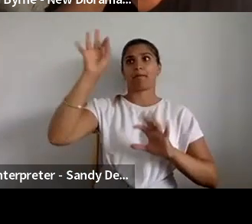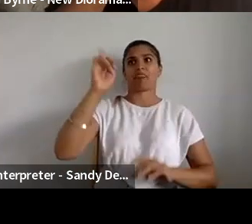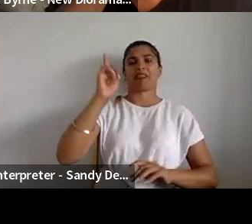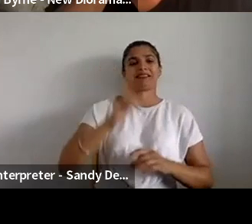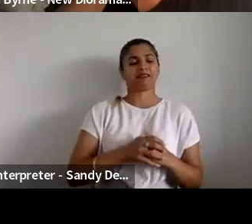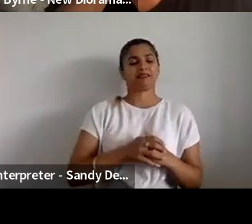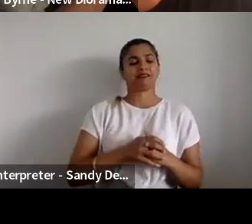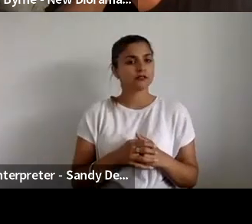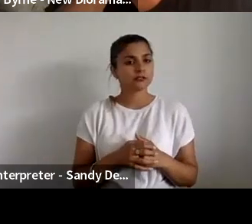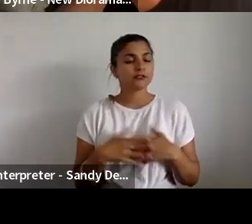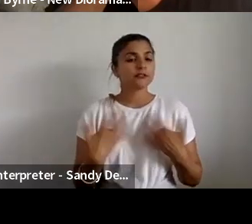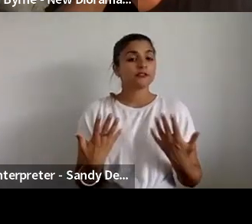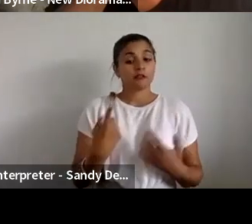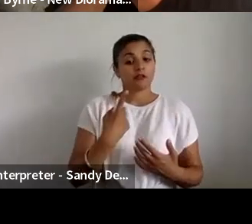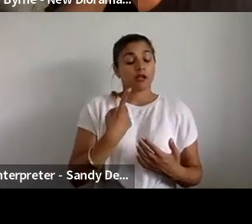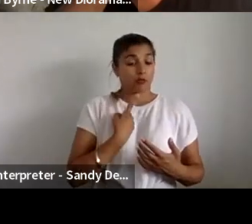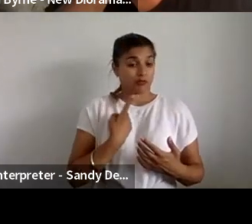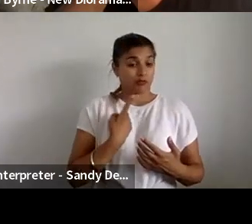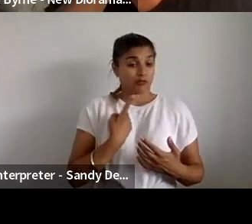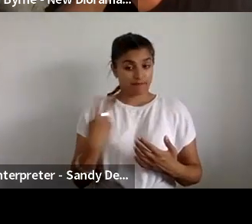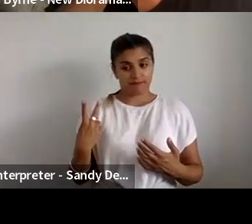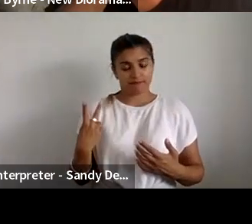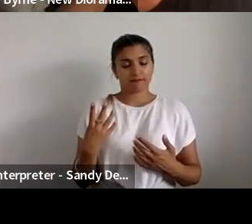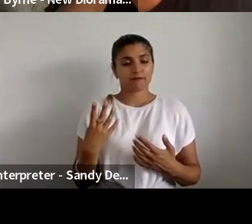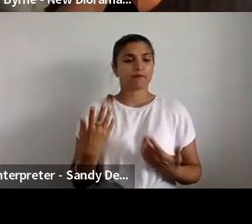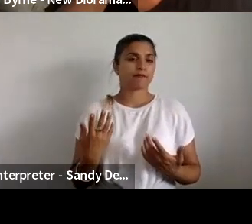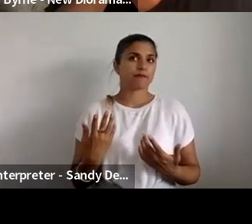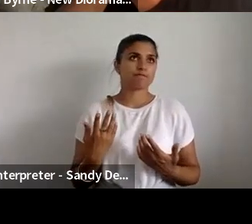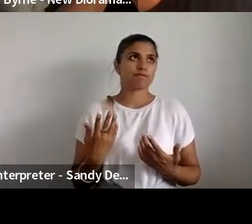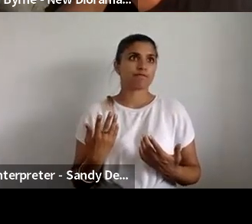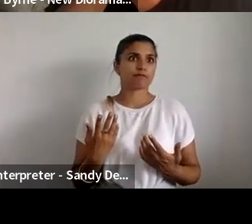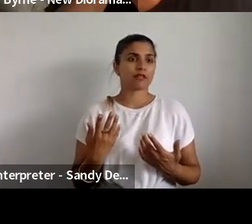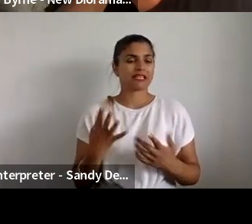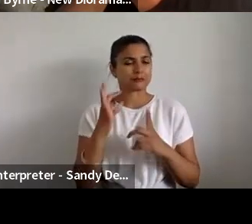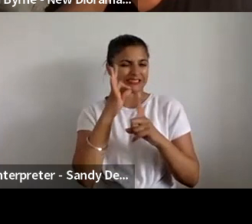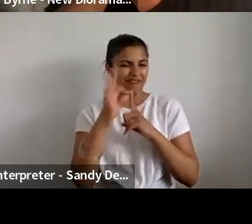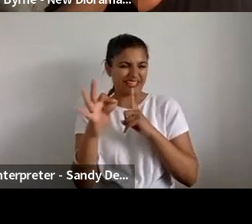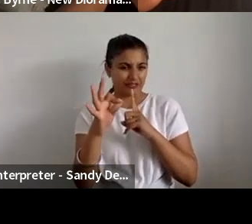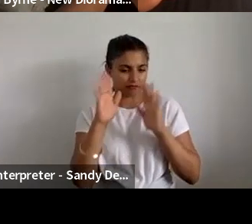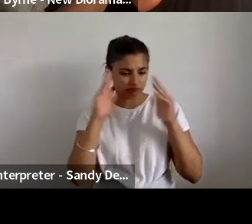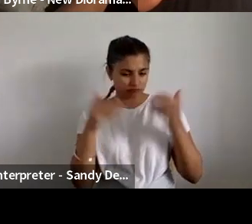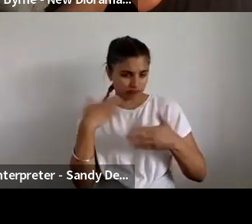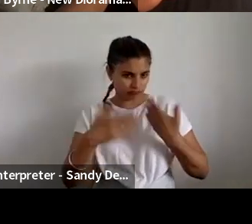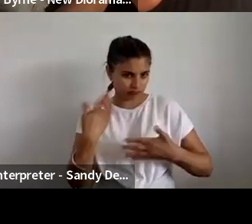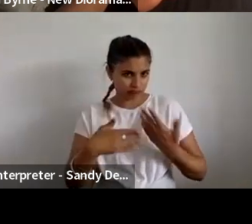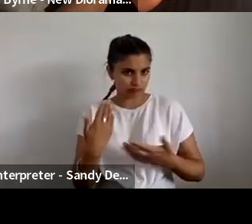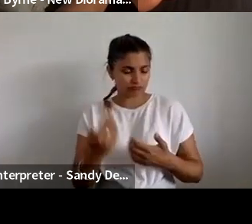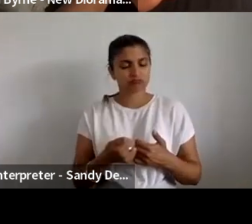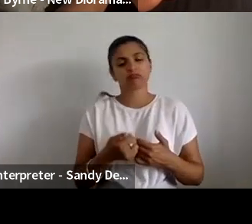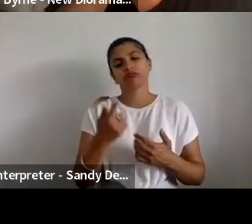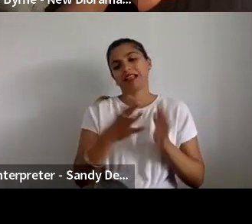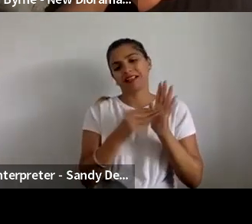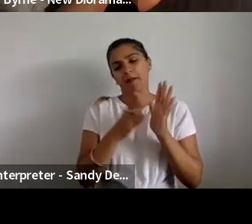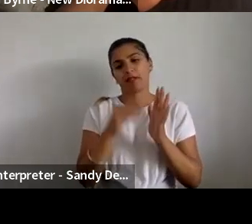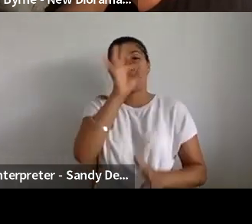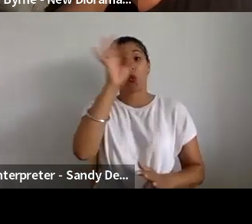our specific, like, way that we were doing it, the question says, like, the